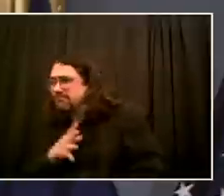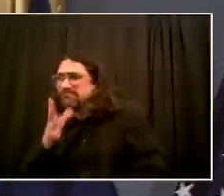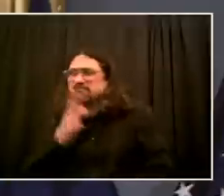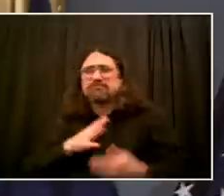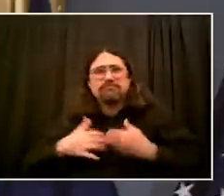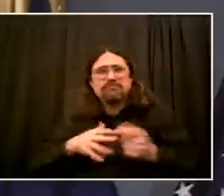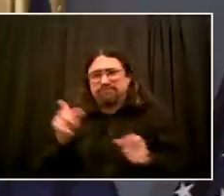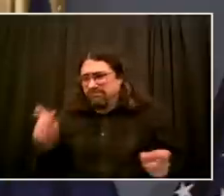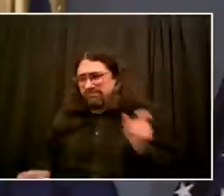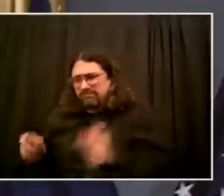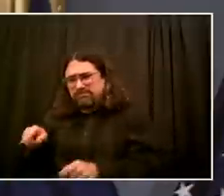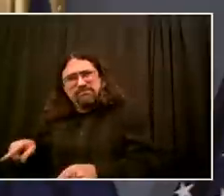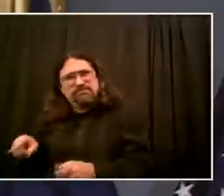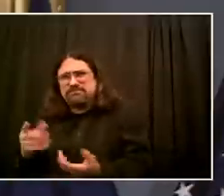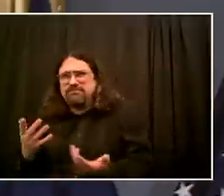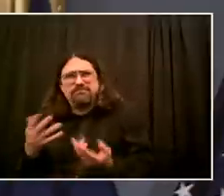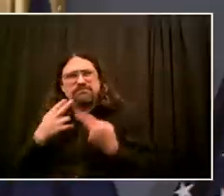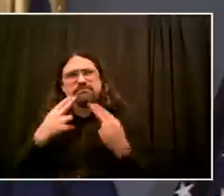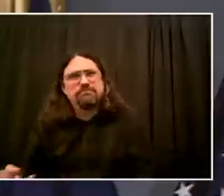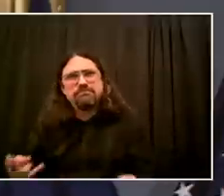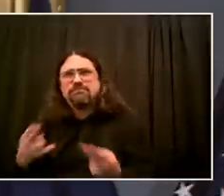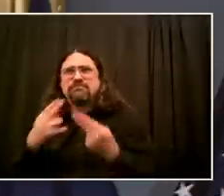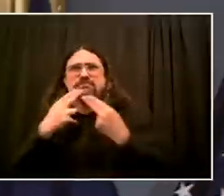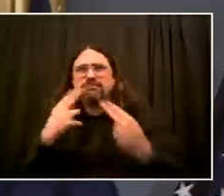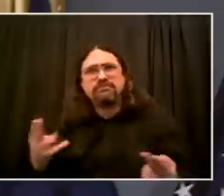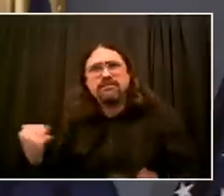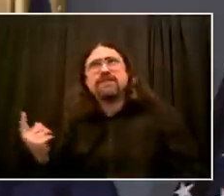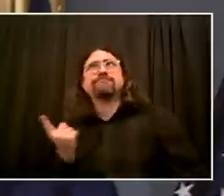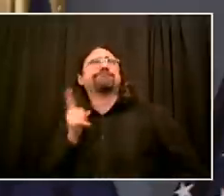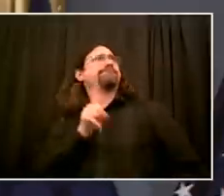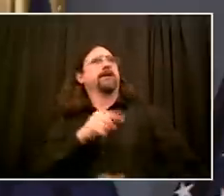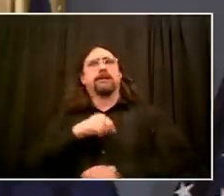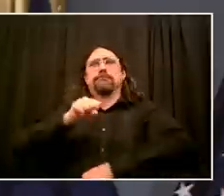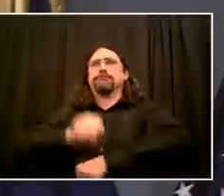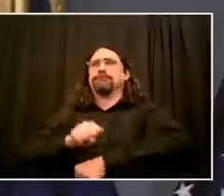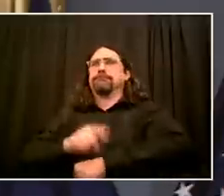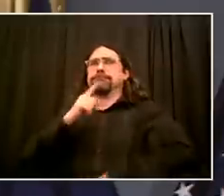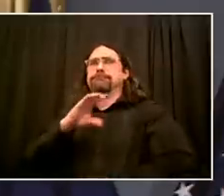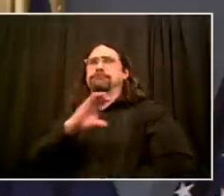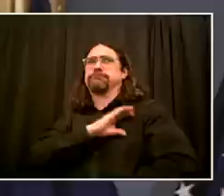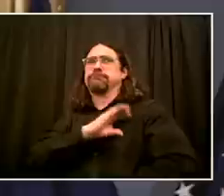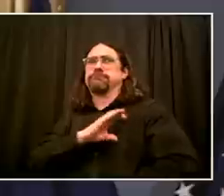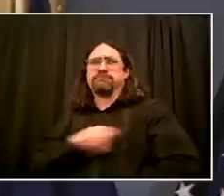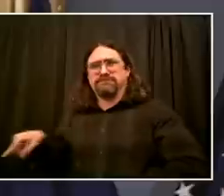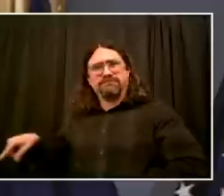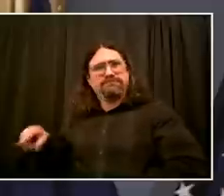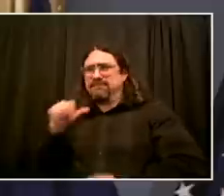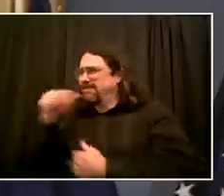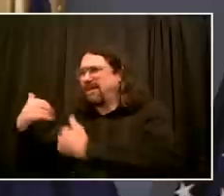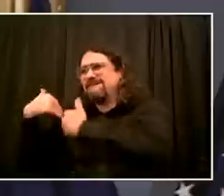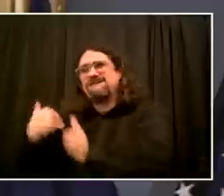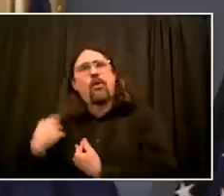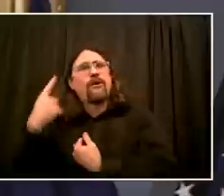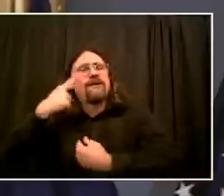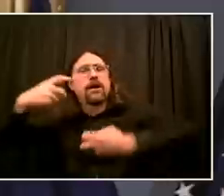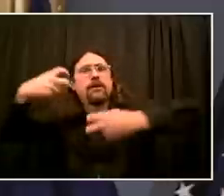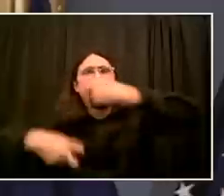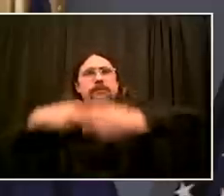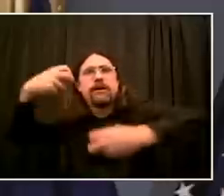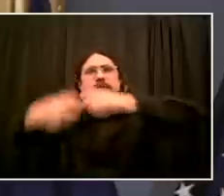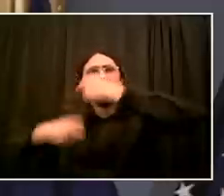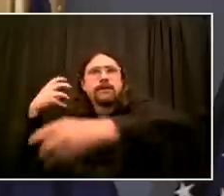were disturbing in terms of the way police handled things and that need to be done better. We, many of us, have seen the video involving two